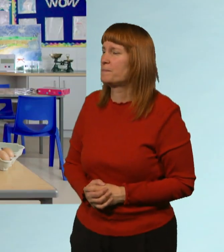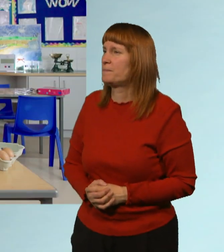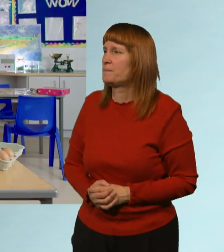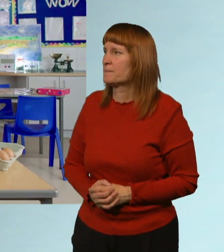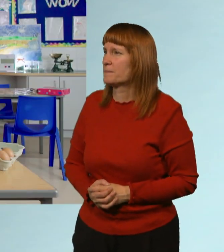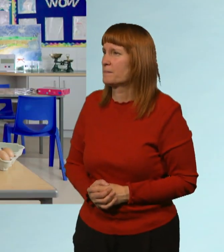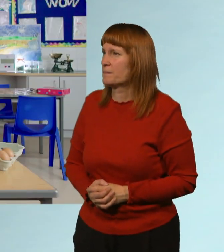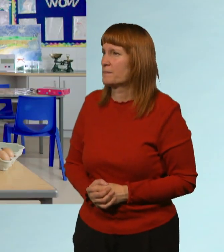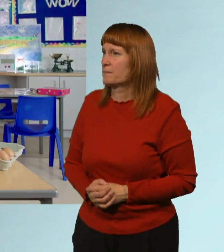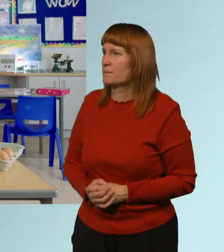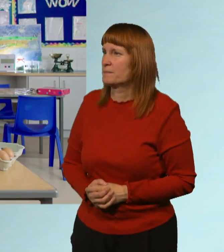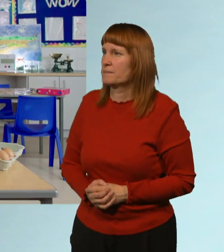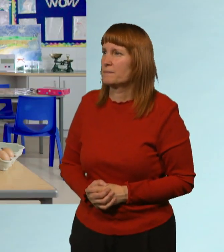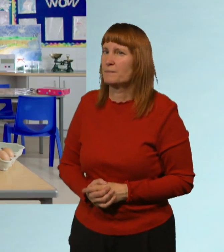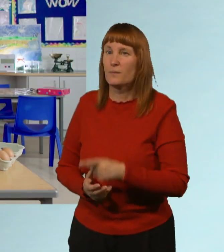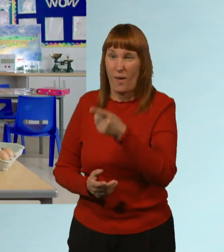Tara, now do you want to bounce it?